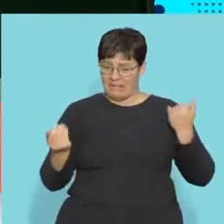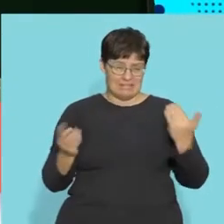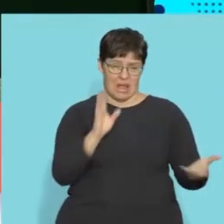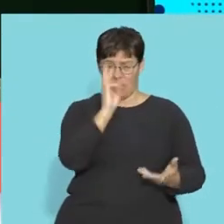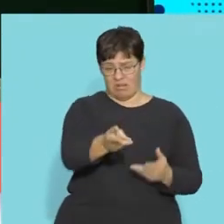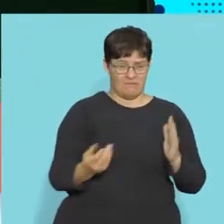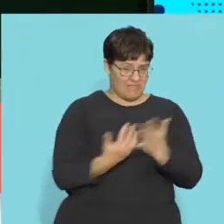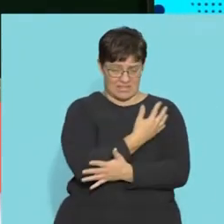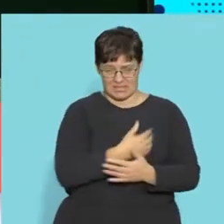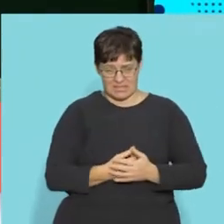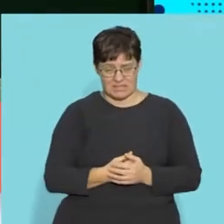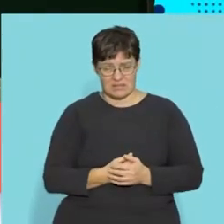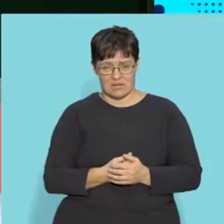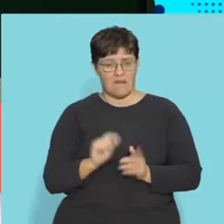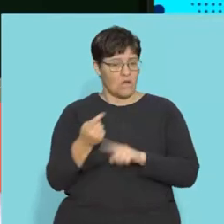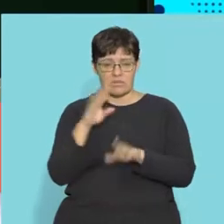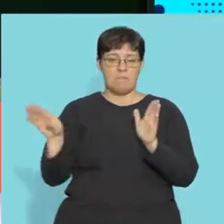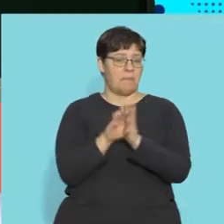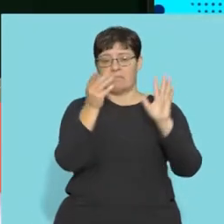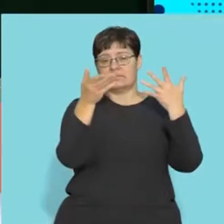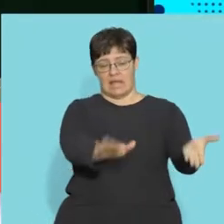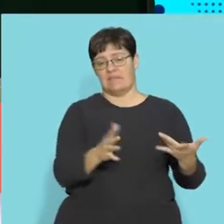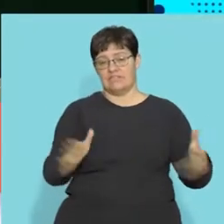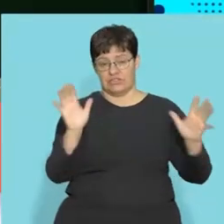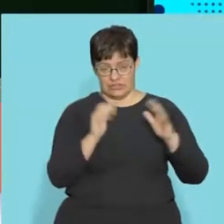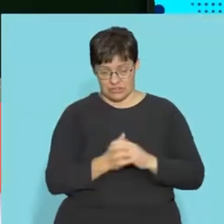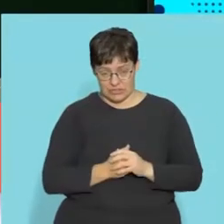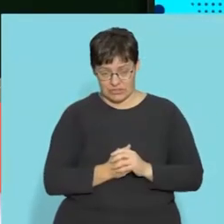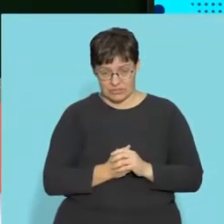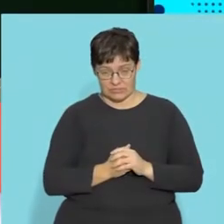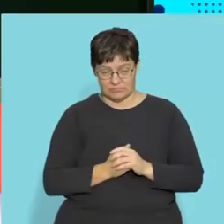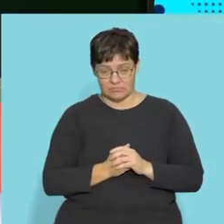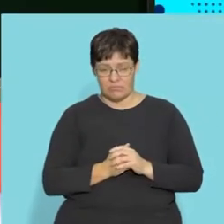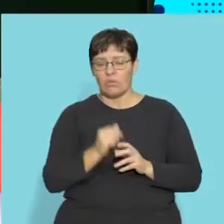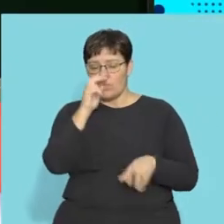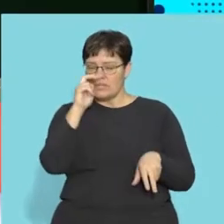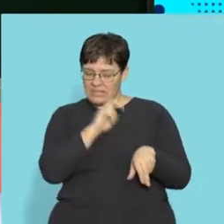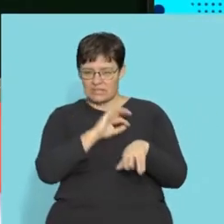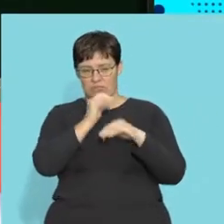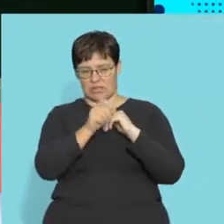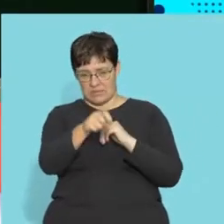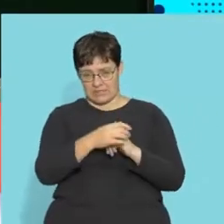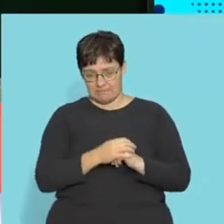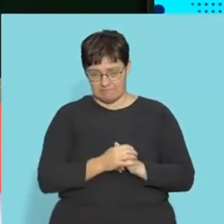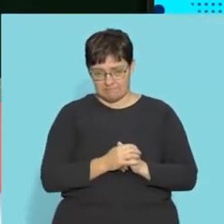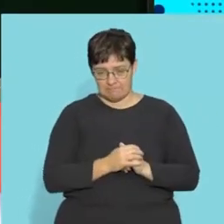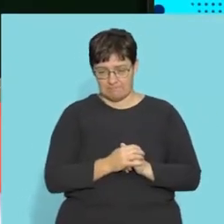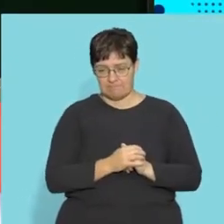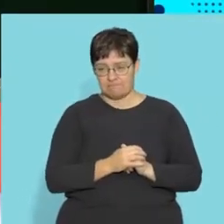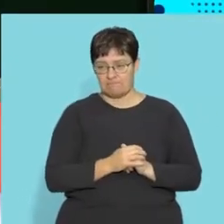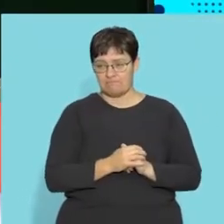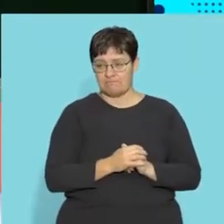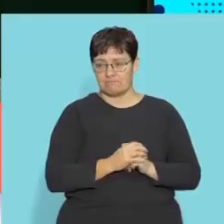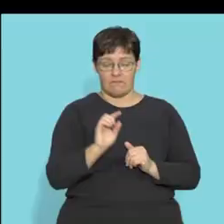your head so many people would have died quickly because the first bump you're dead right so we need this